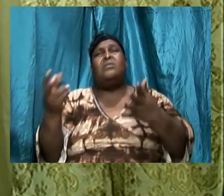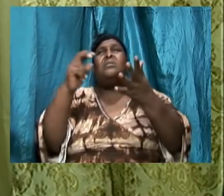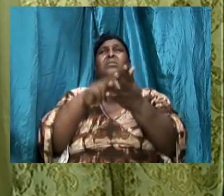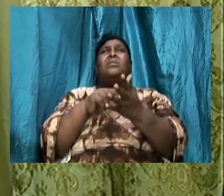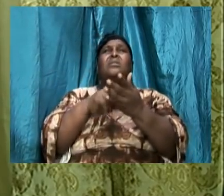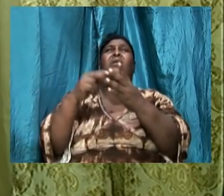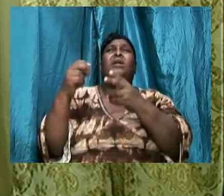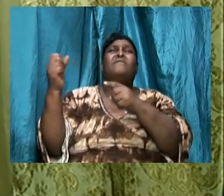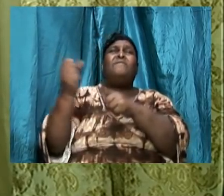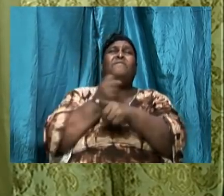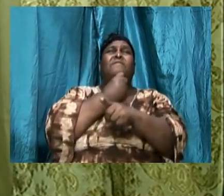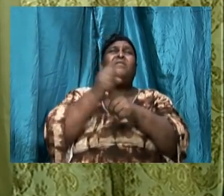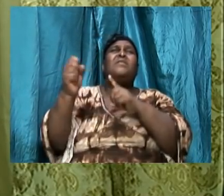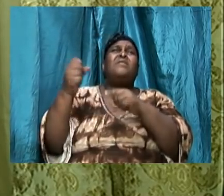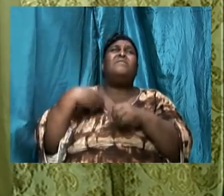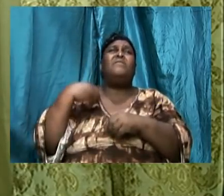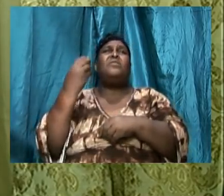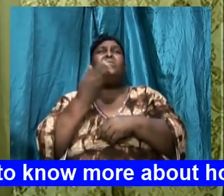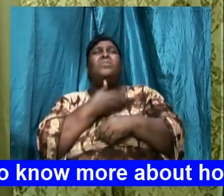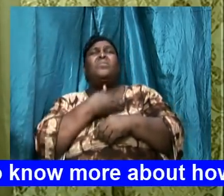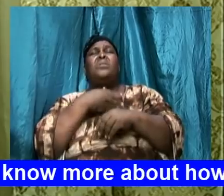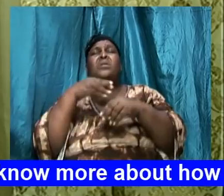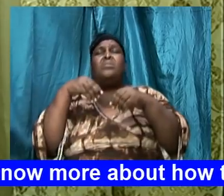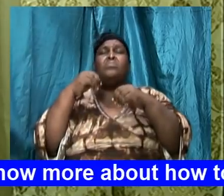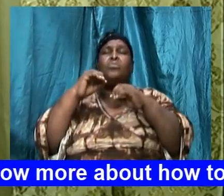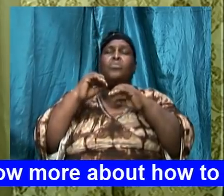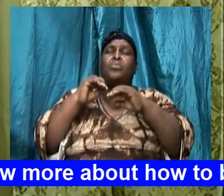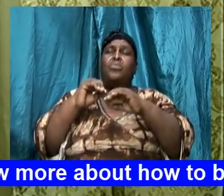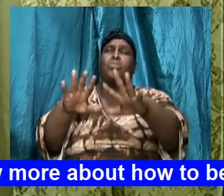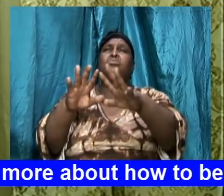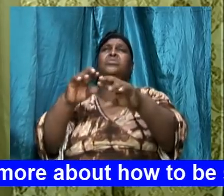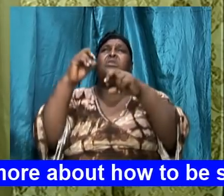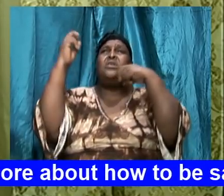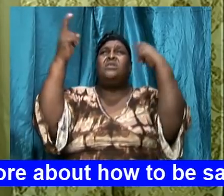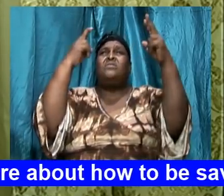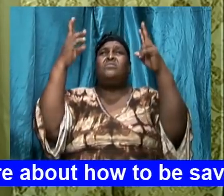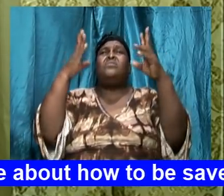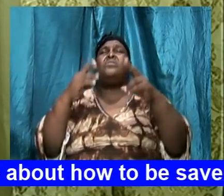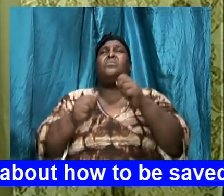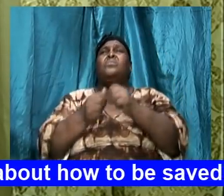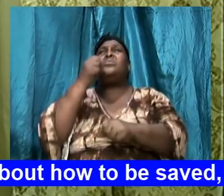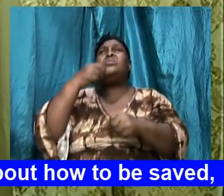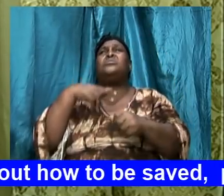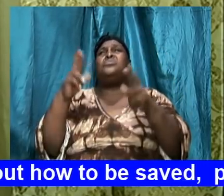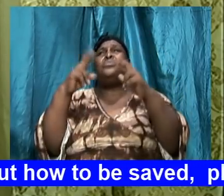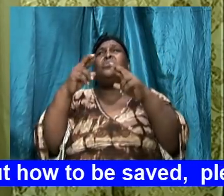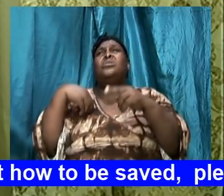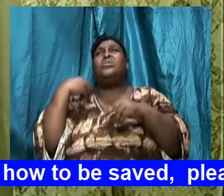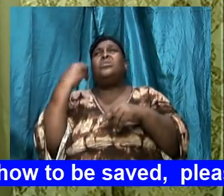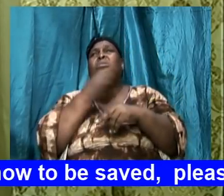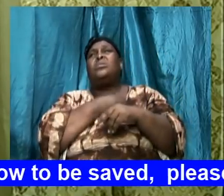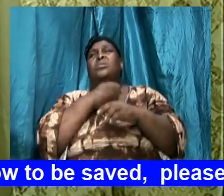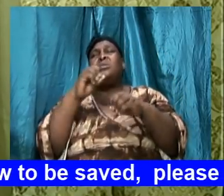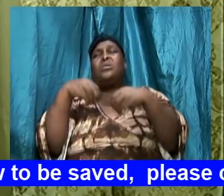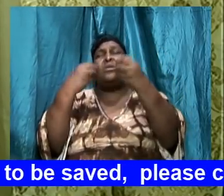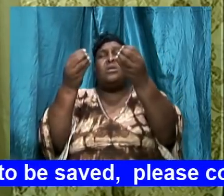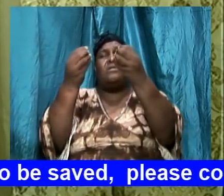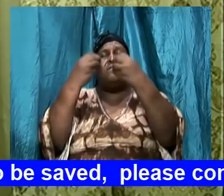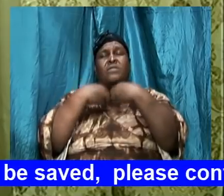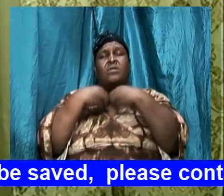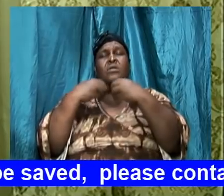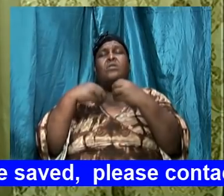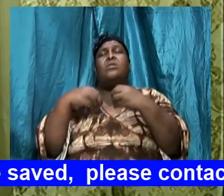to fight our way and to push into the victory which is already our world grant unto us this understanding almighty God